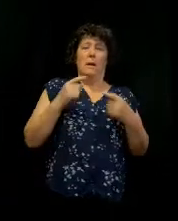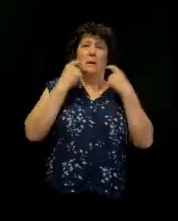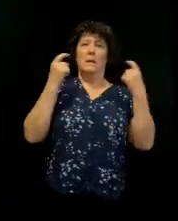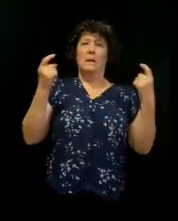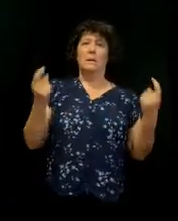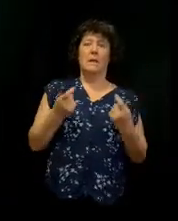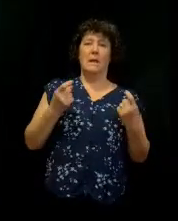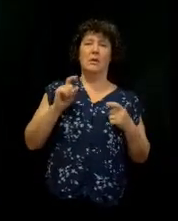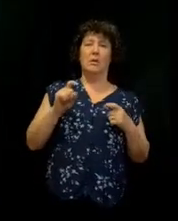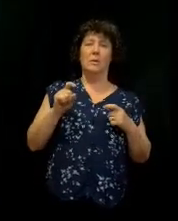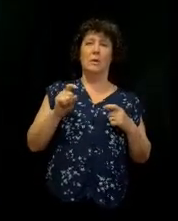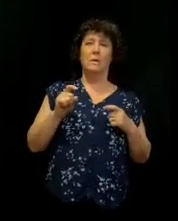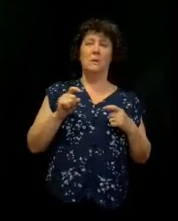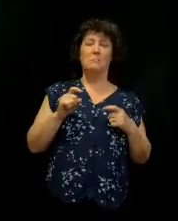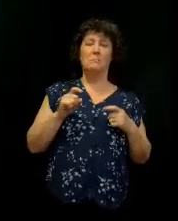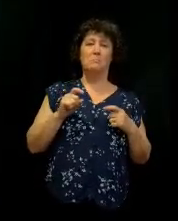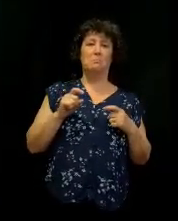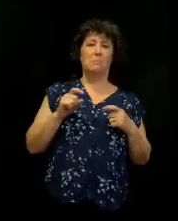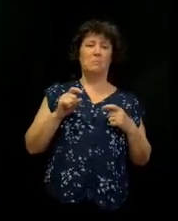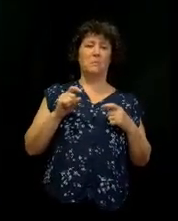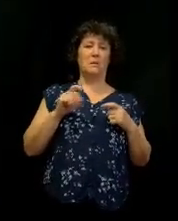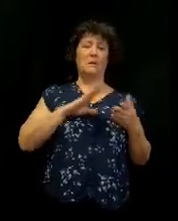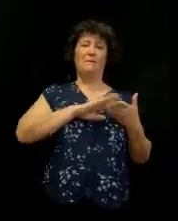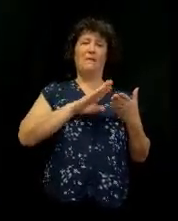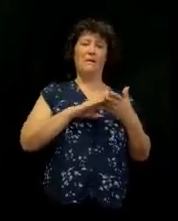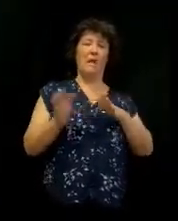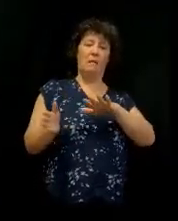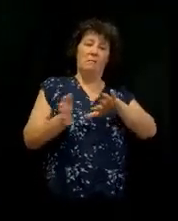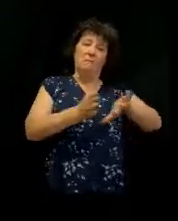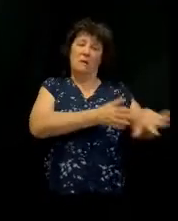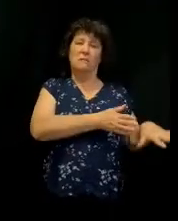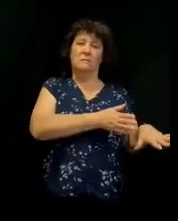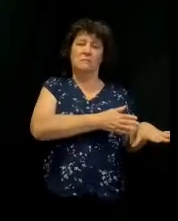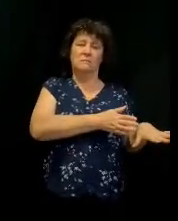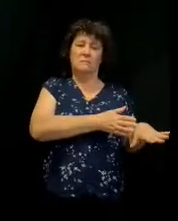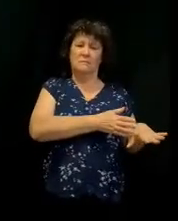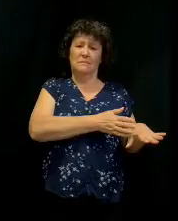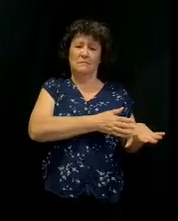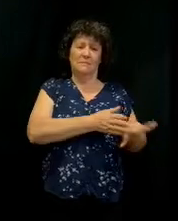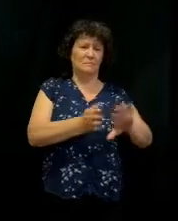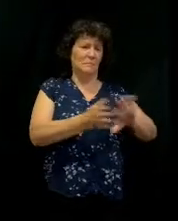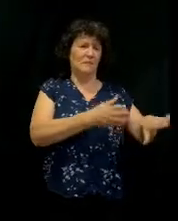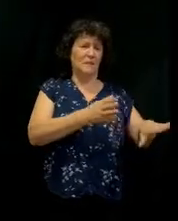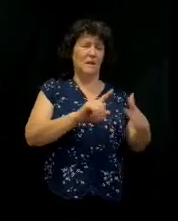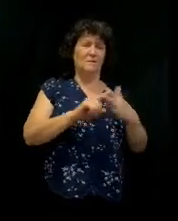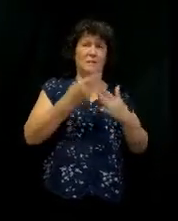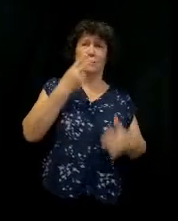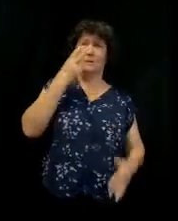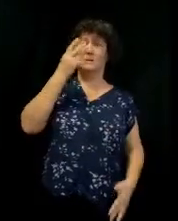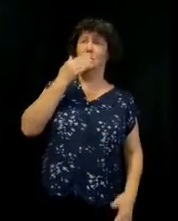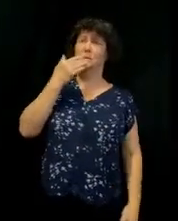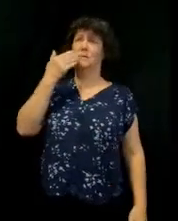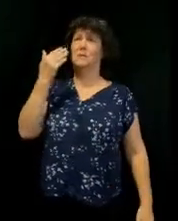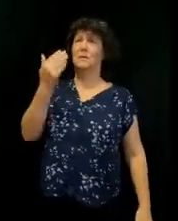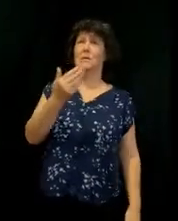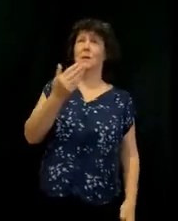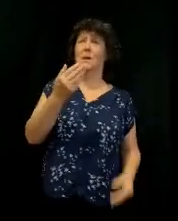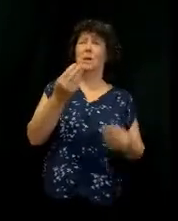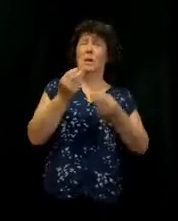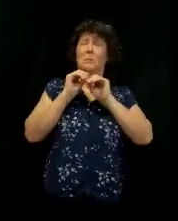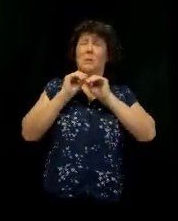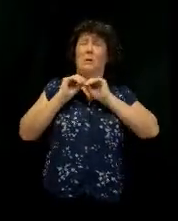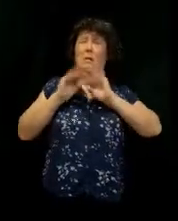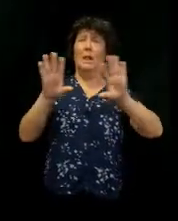to deal with, some unrepentant sin that needs to be dealt with in your life, and you know it. Get rid of it, man. Start seeing him good. Start seeing him clearly